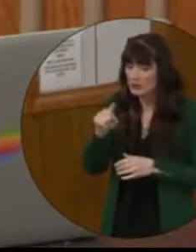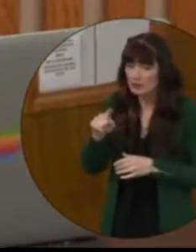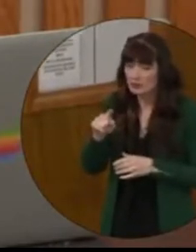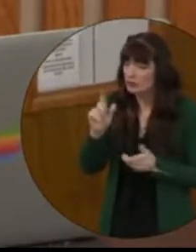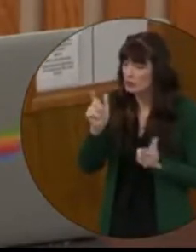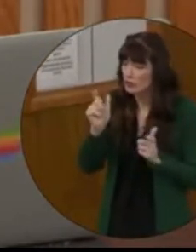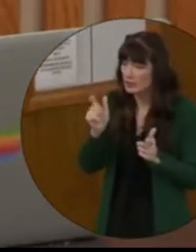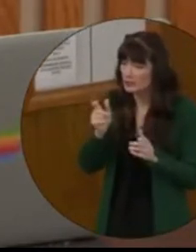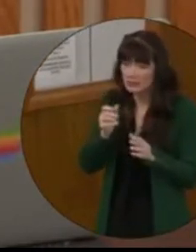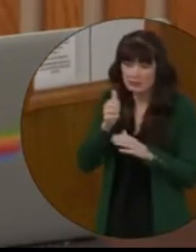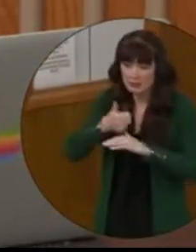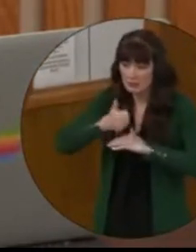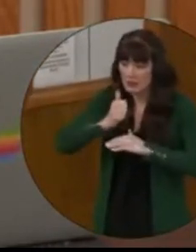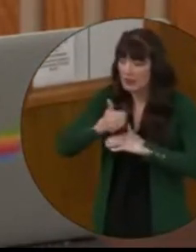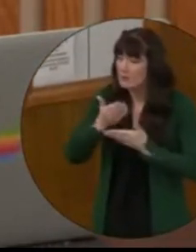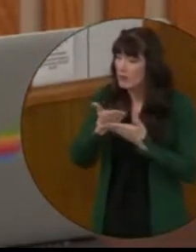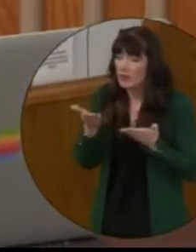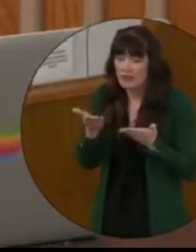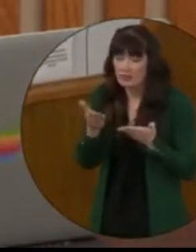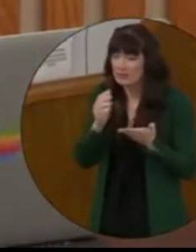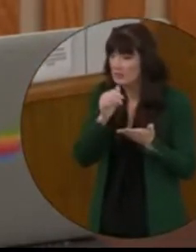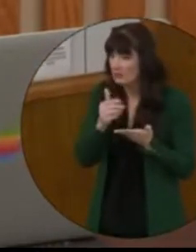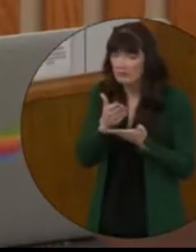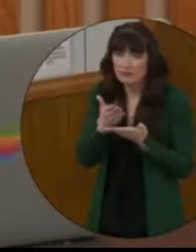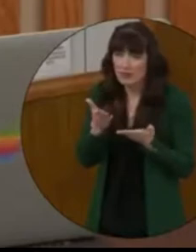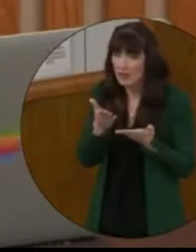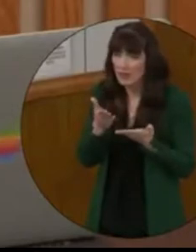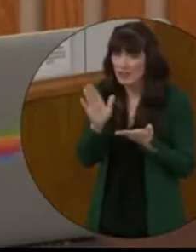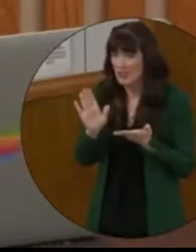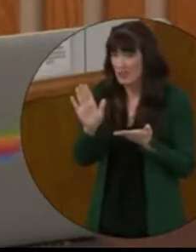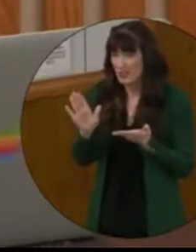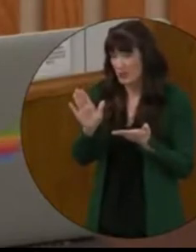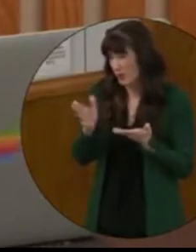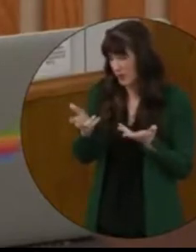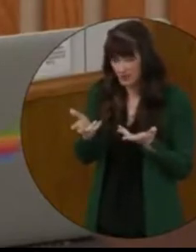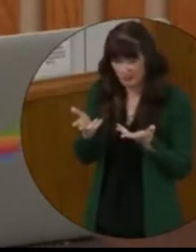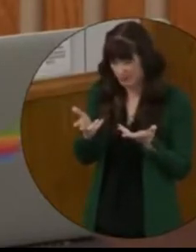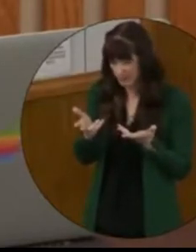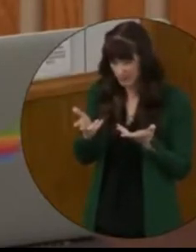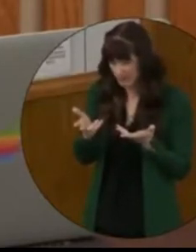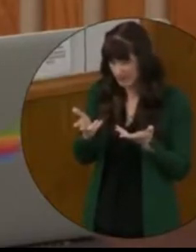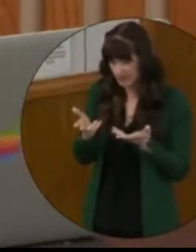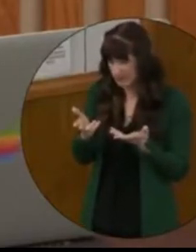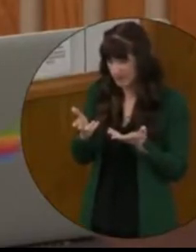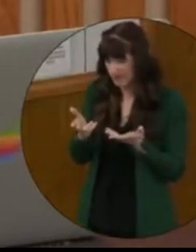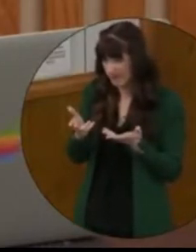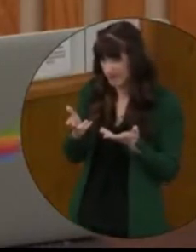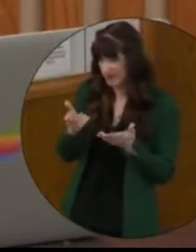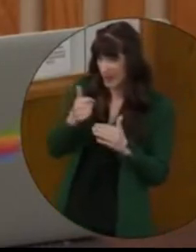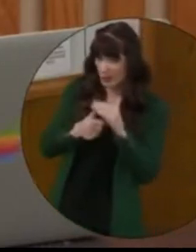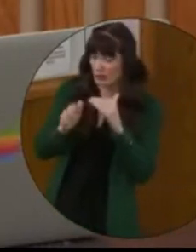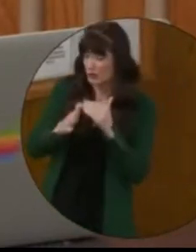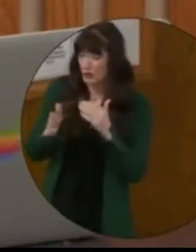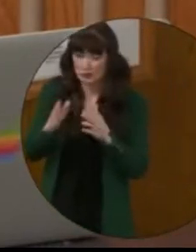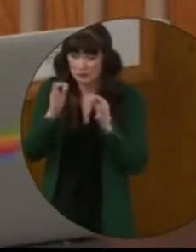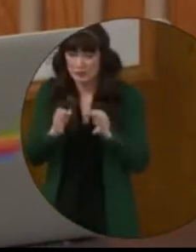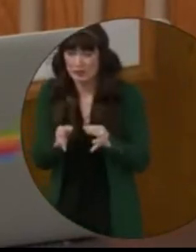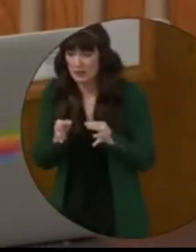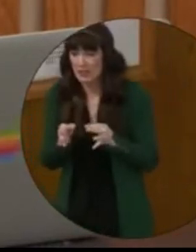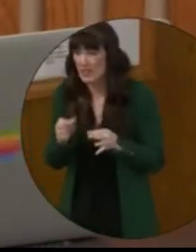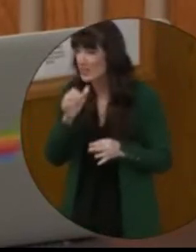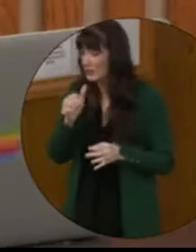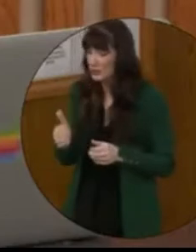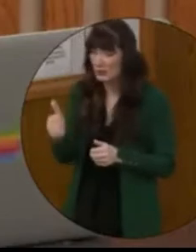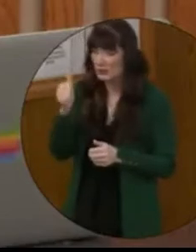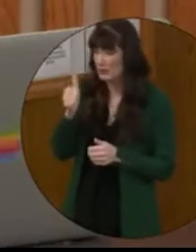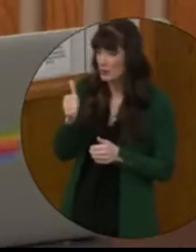for items that were not addressed that fell clearly within inside your domain, and your persistent unwillingness to meet with me to discuss how to